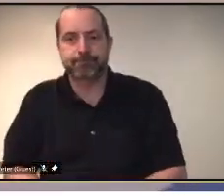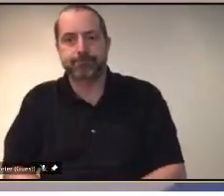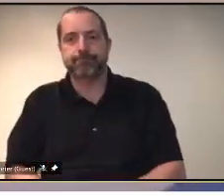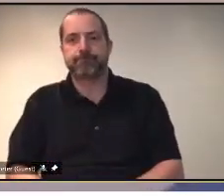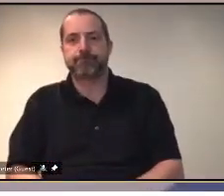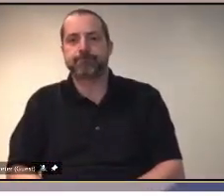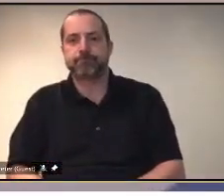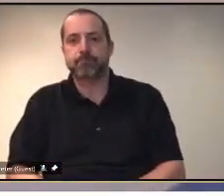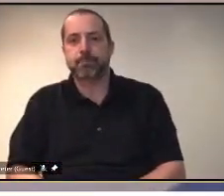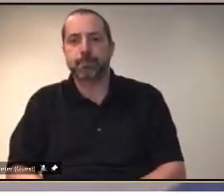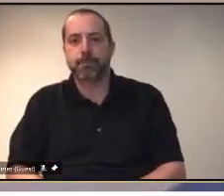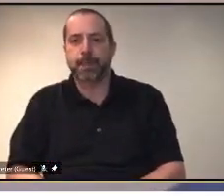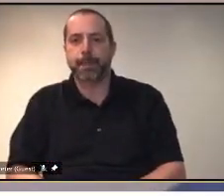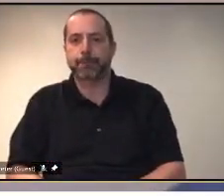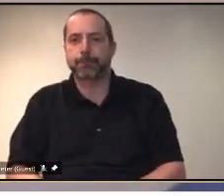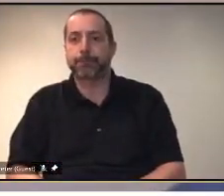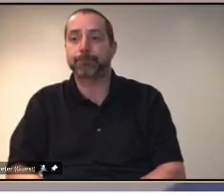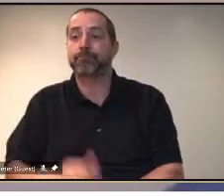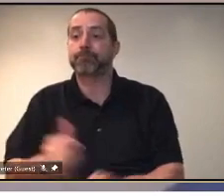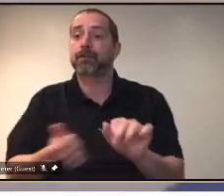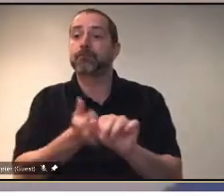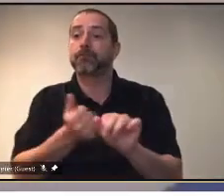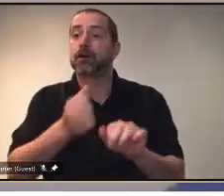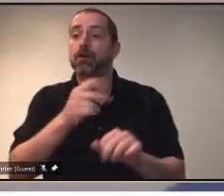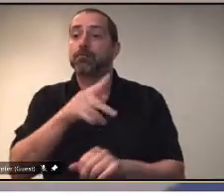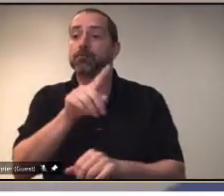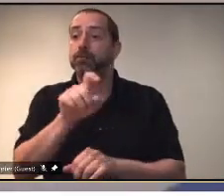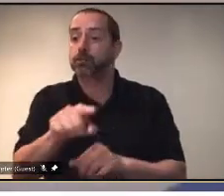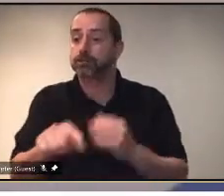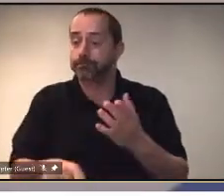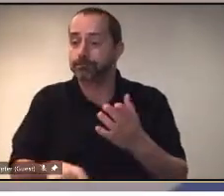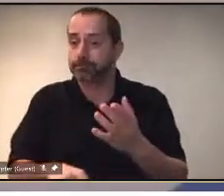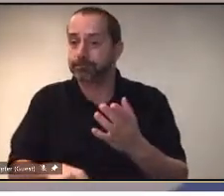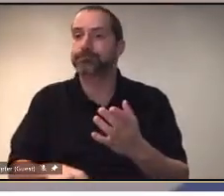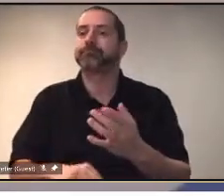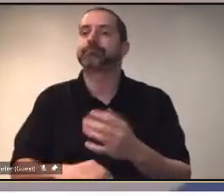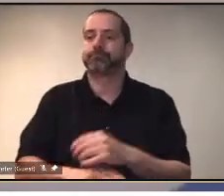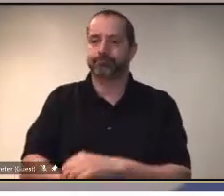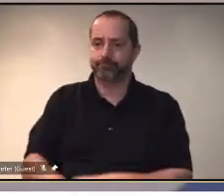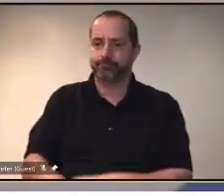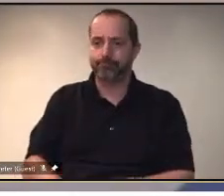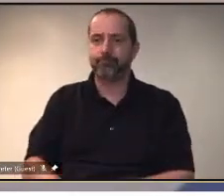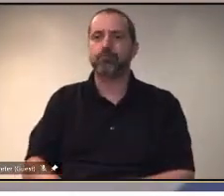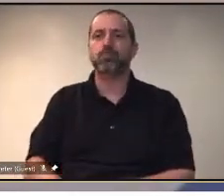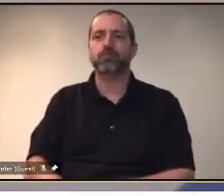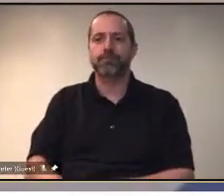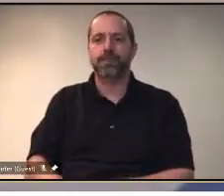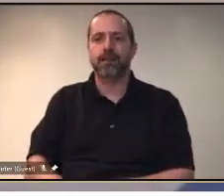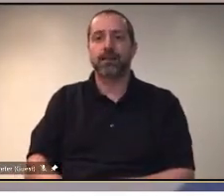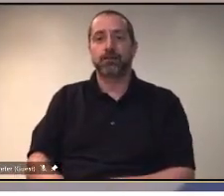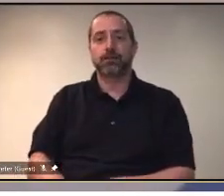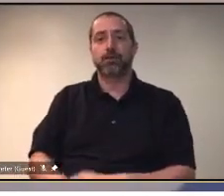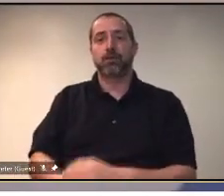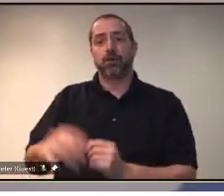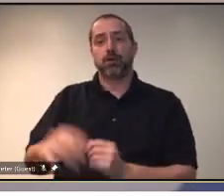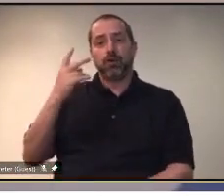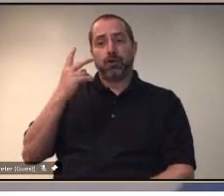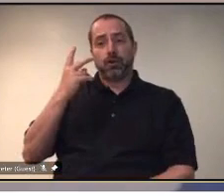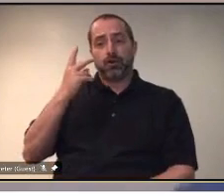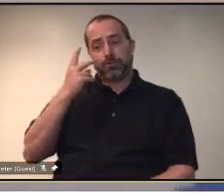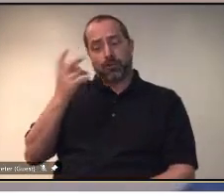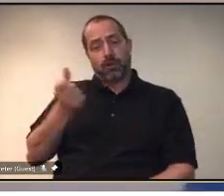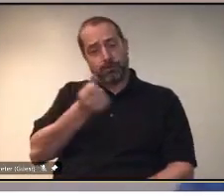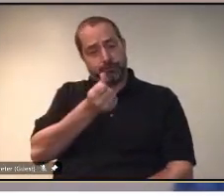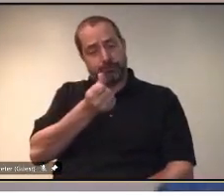You have a follow up question, Kyle? Yes, I guess just given the number of deaths, think Dr. Schaub spoke about it in his presentation, I think